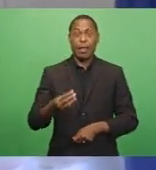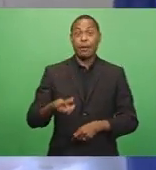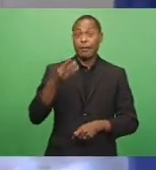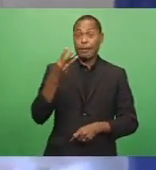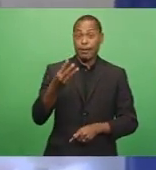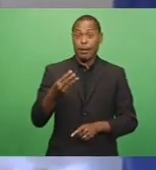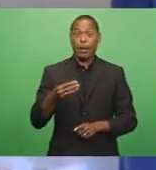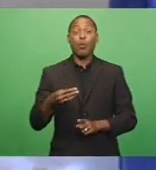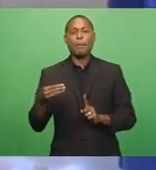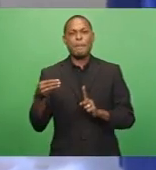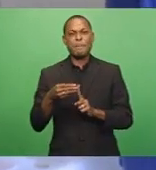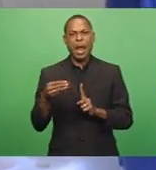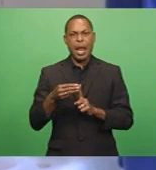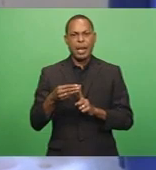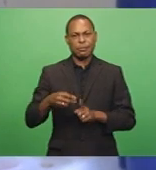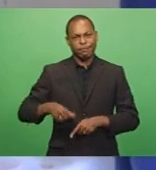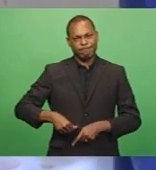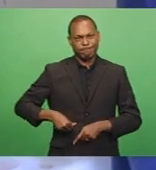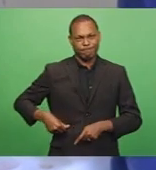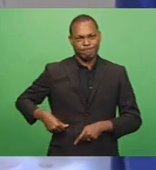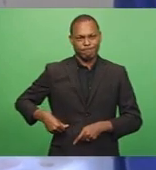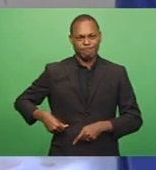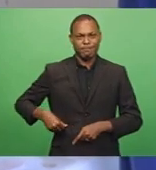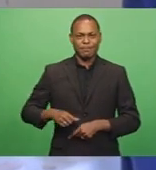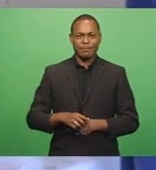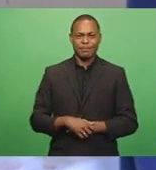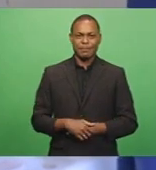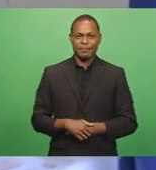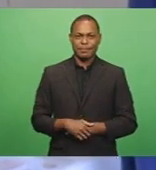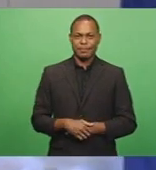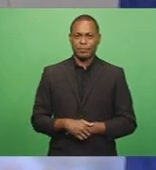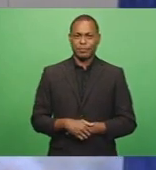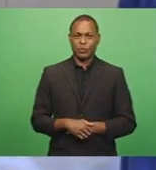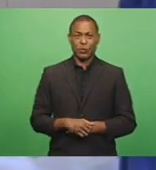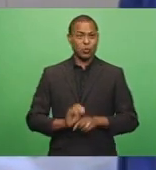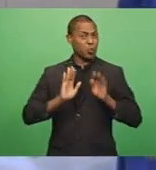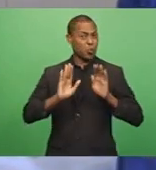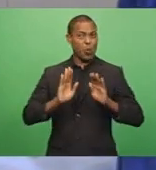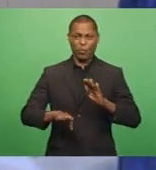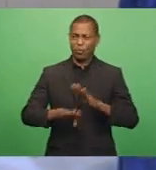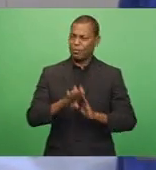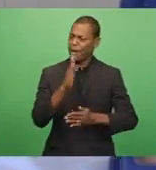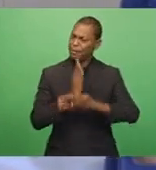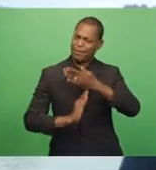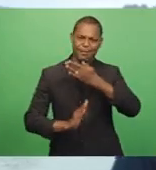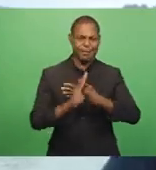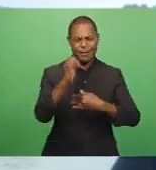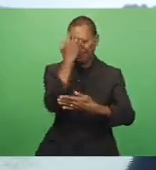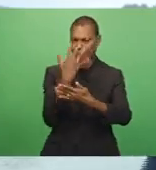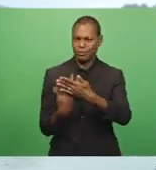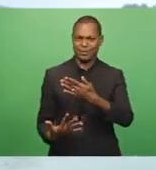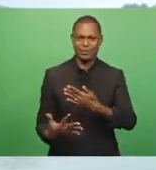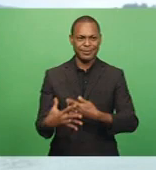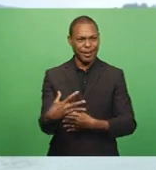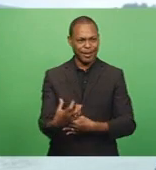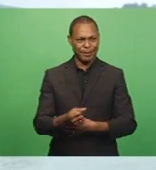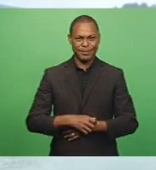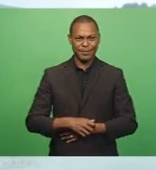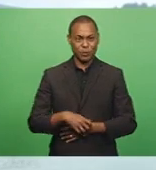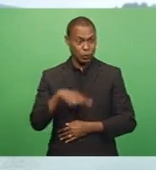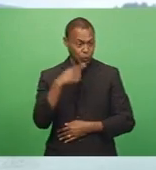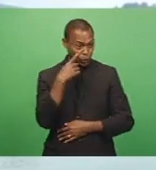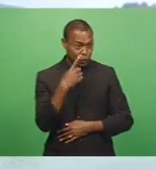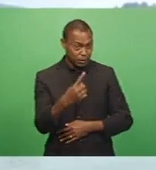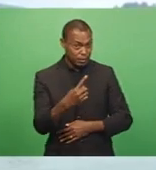operations. It has been a wonderful and humbling experience. You get to see